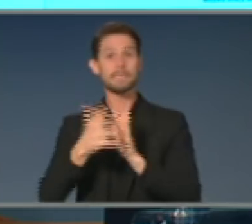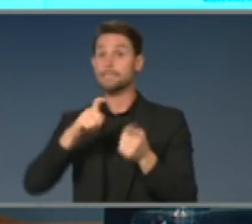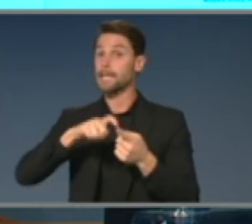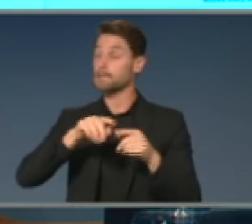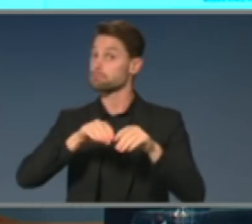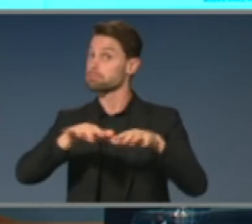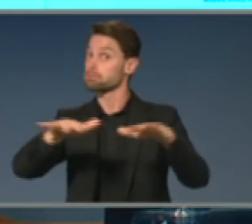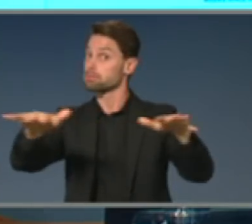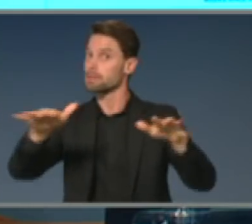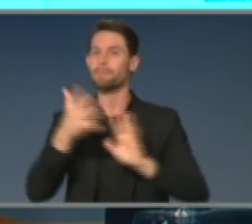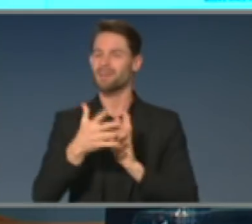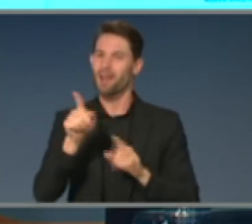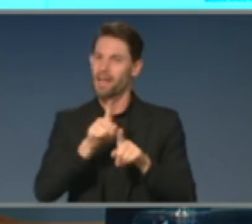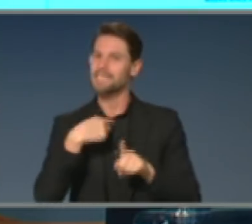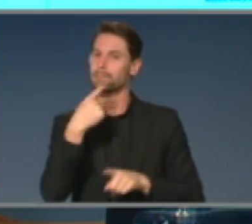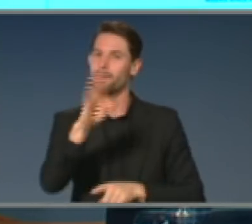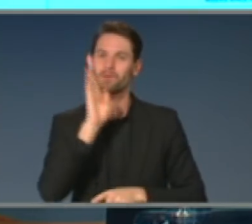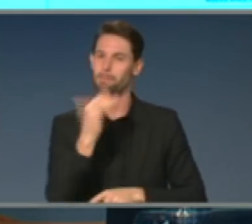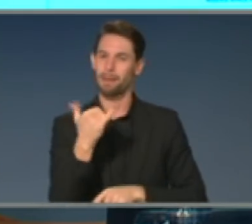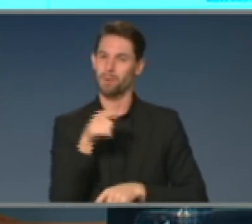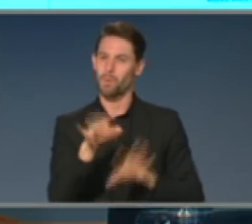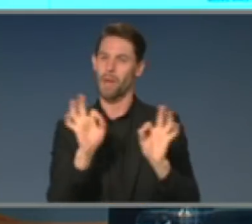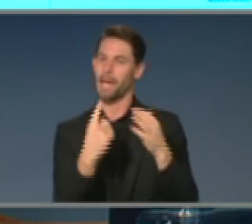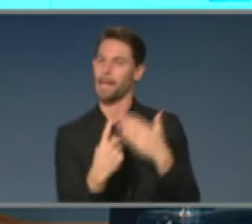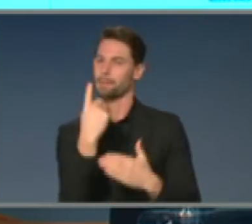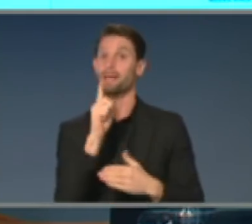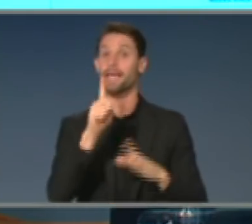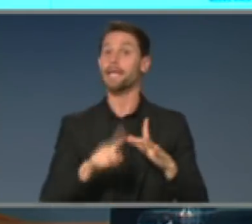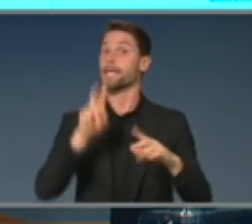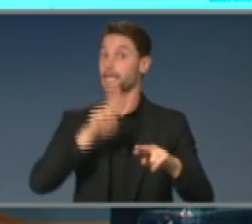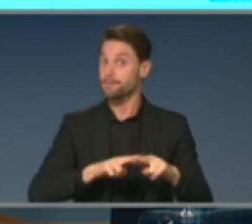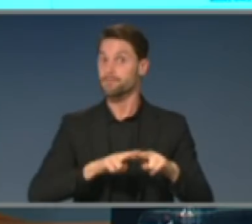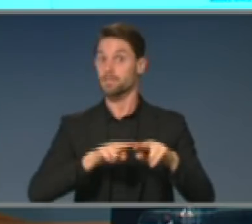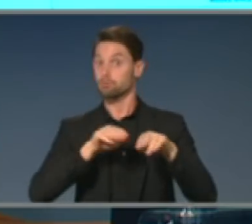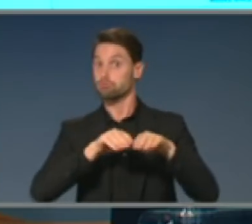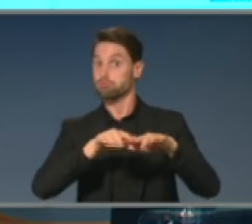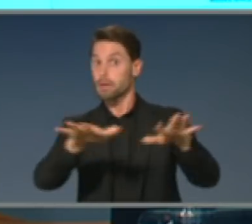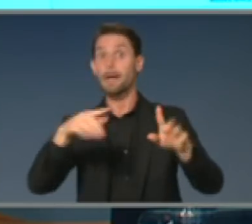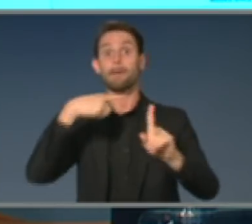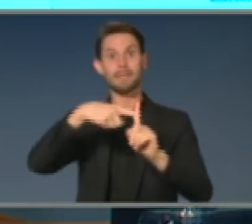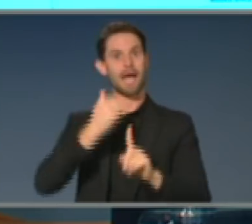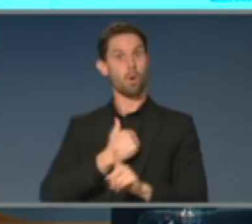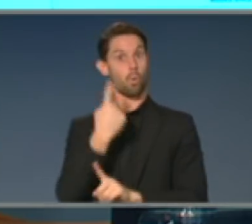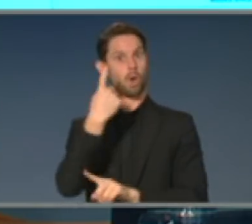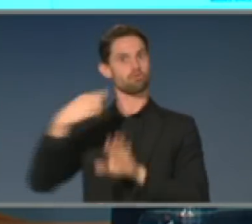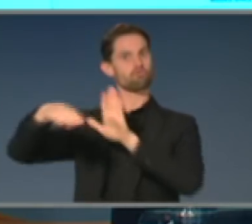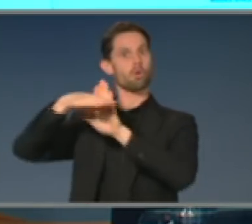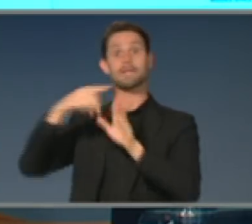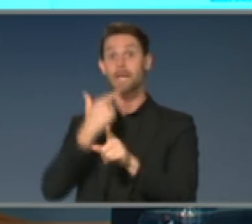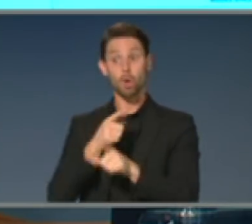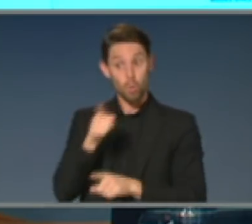which again is unlikely, but we have to model for the worst-case scenario, you would still materially exceed